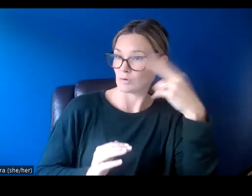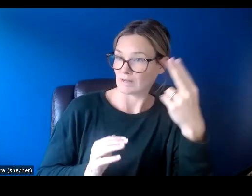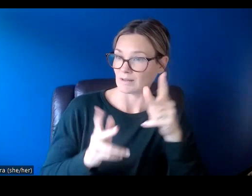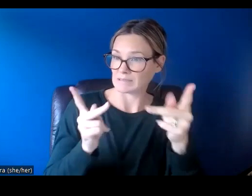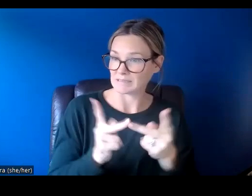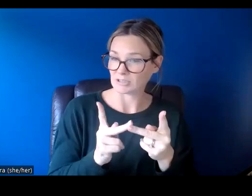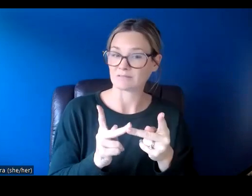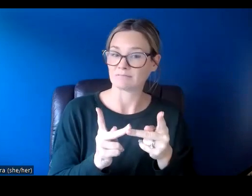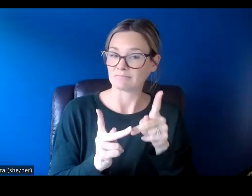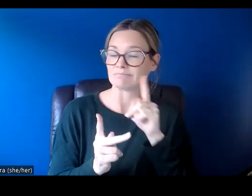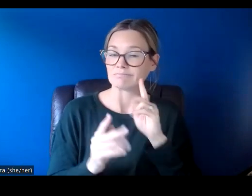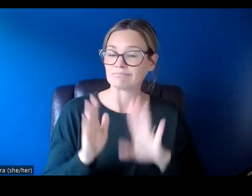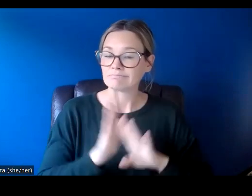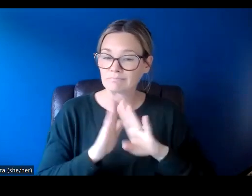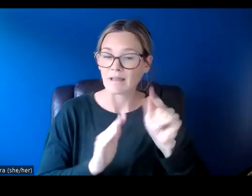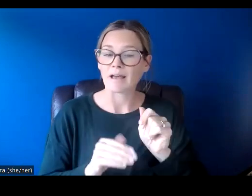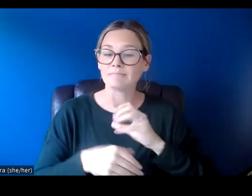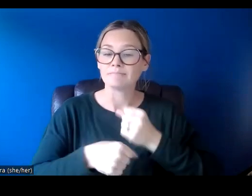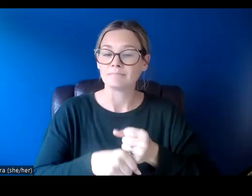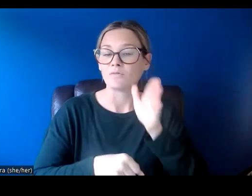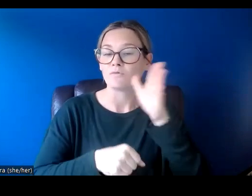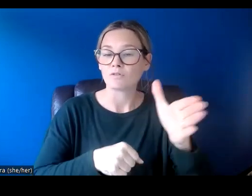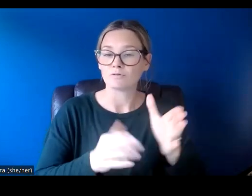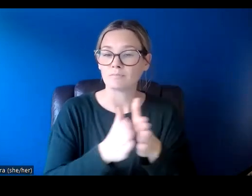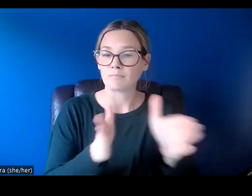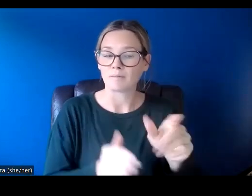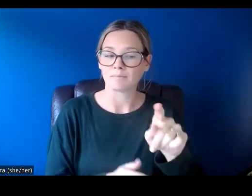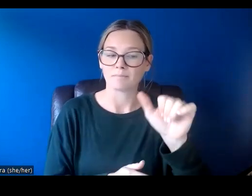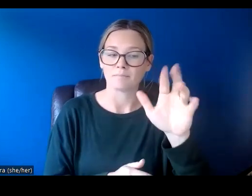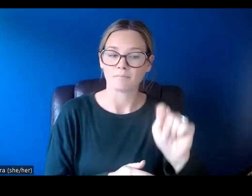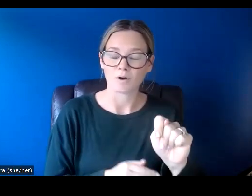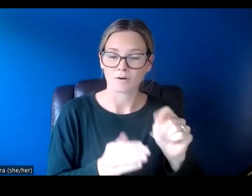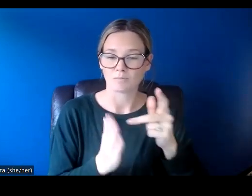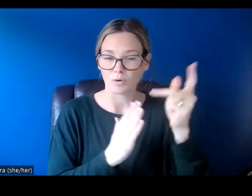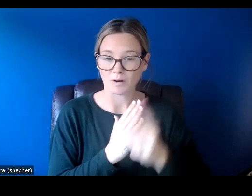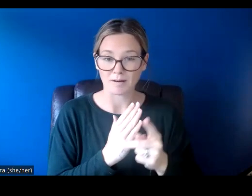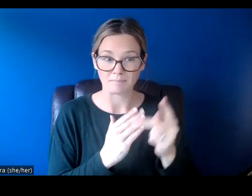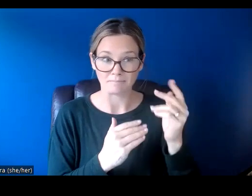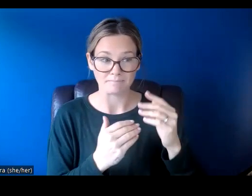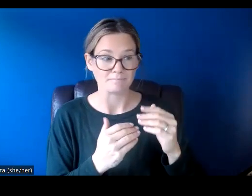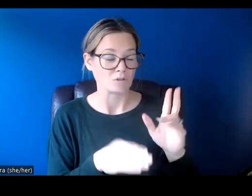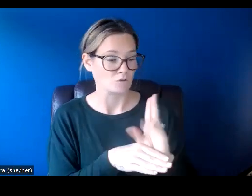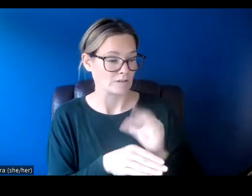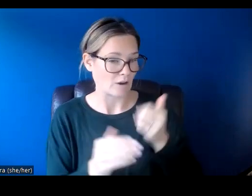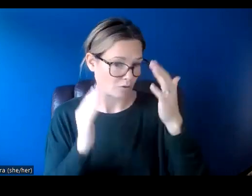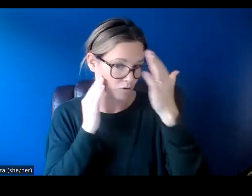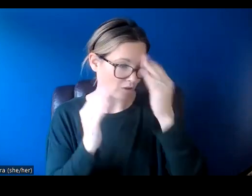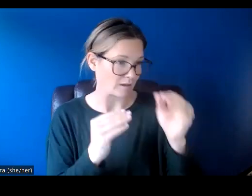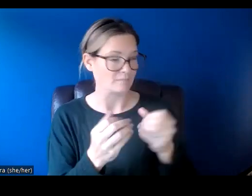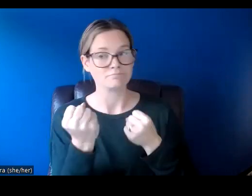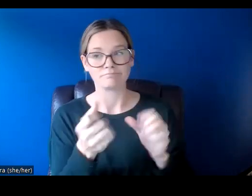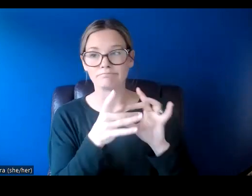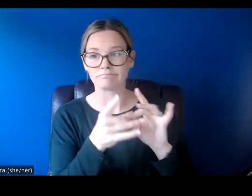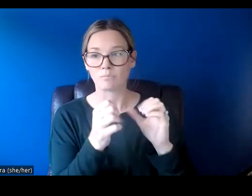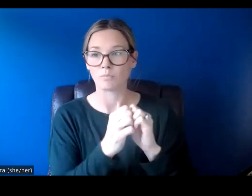create a future public art program built upon our knowledge of and strong relationships with the